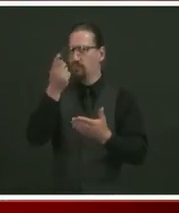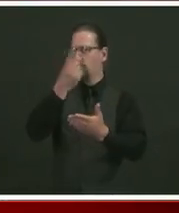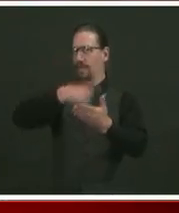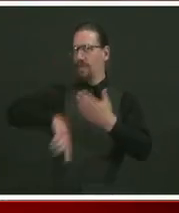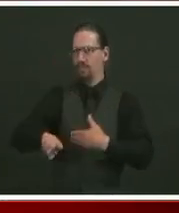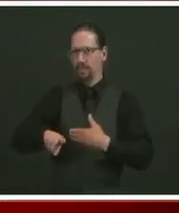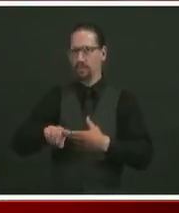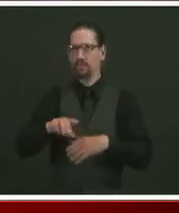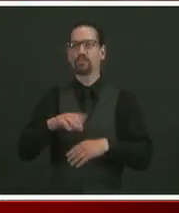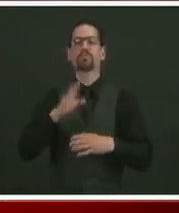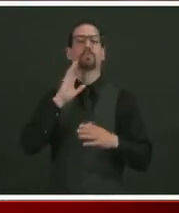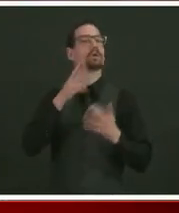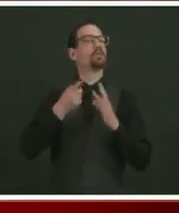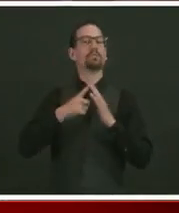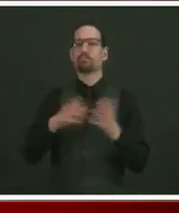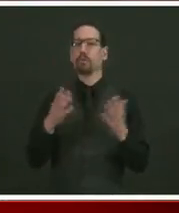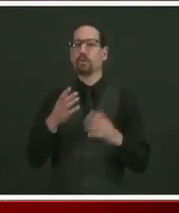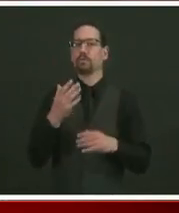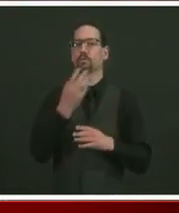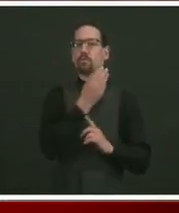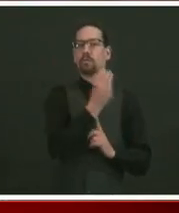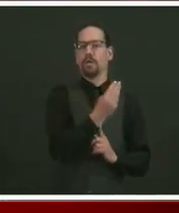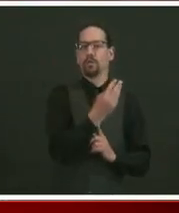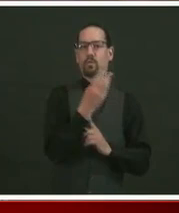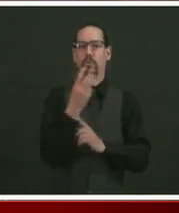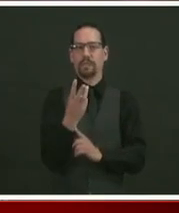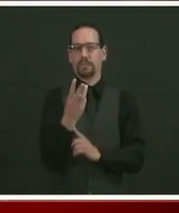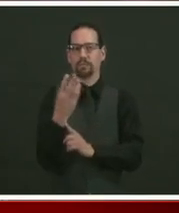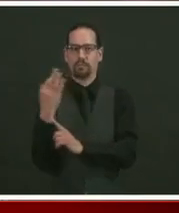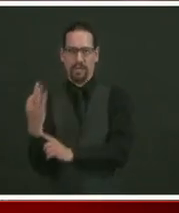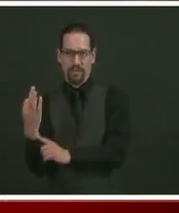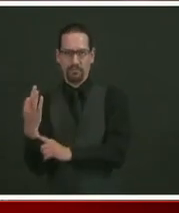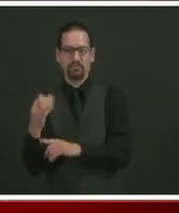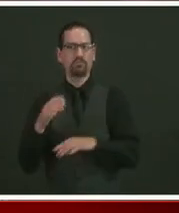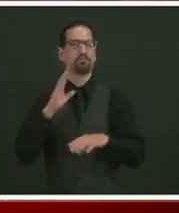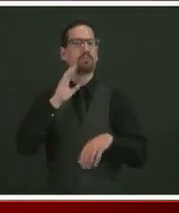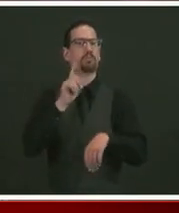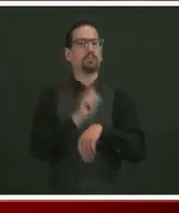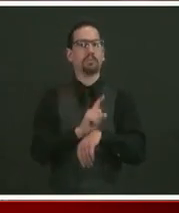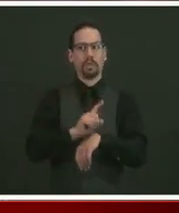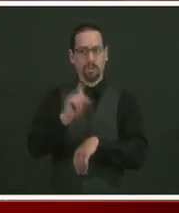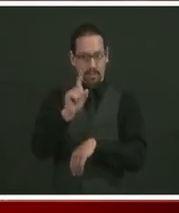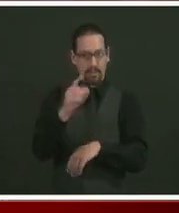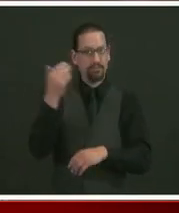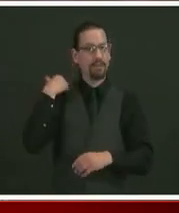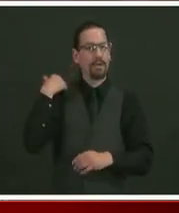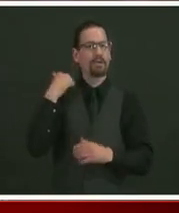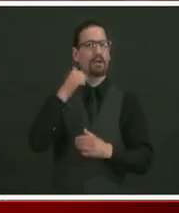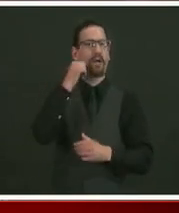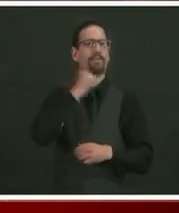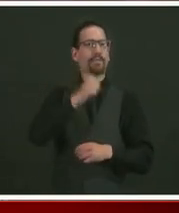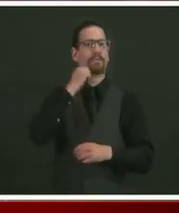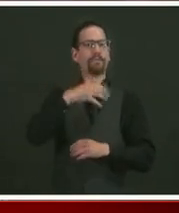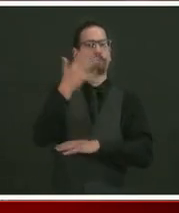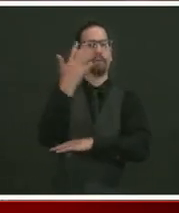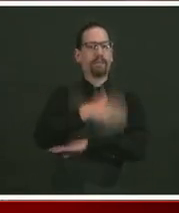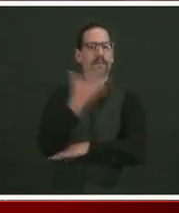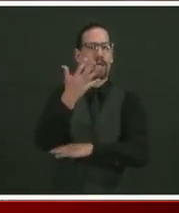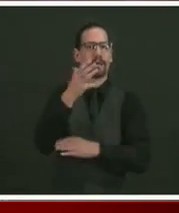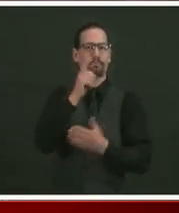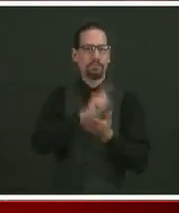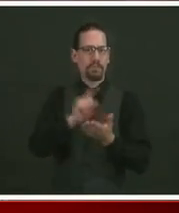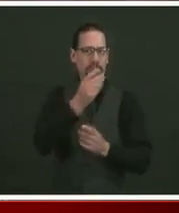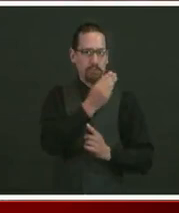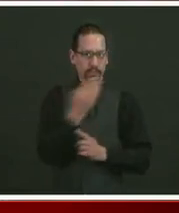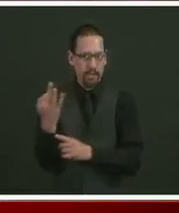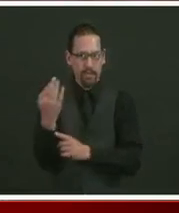Monday, Wednesday, and Friday. So I'm going to scale back from five days to three days and I look forward to